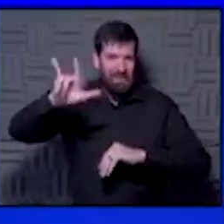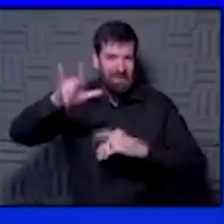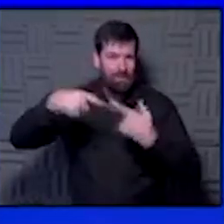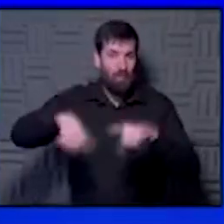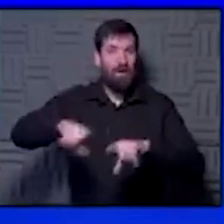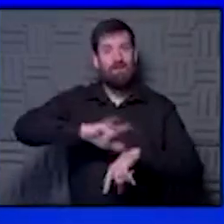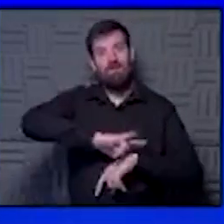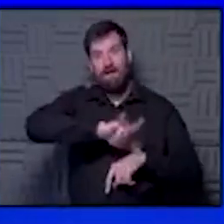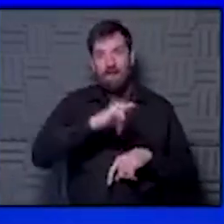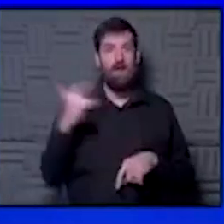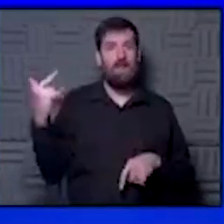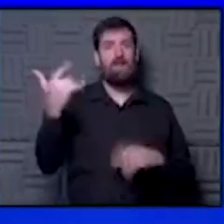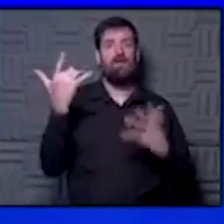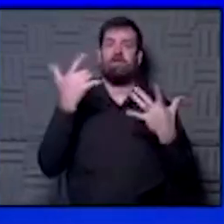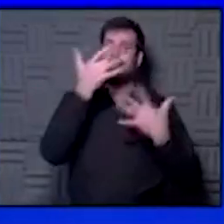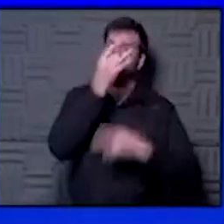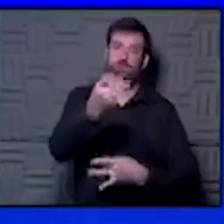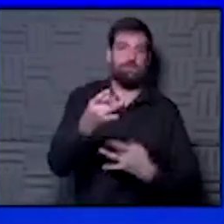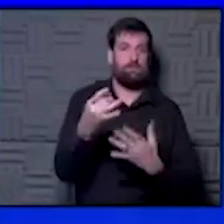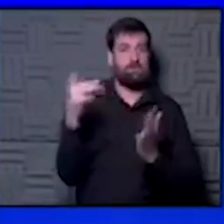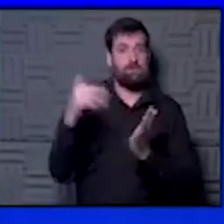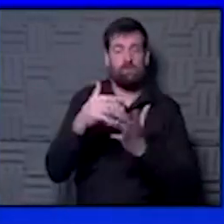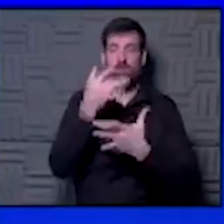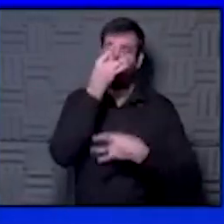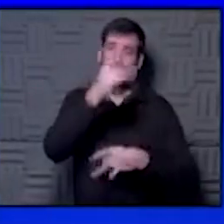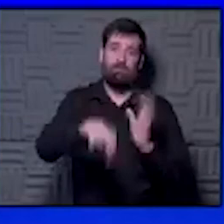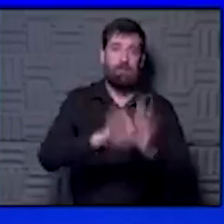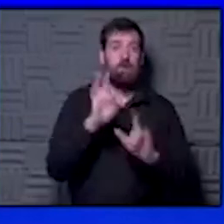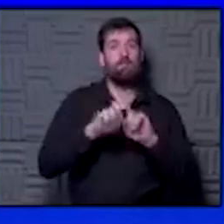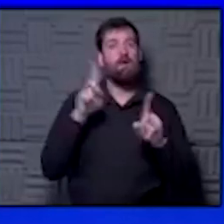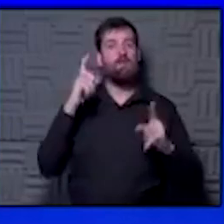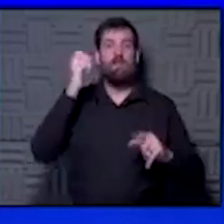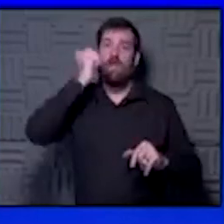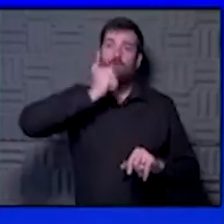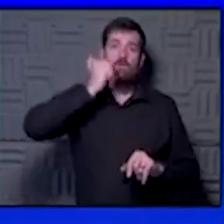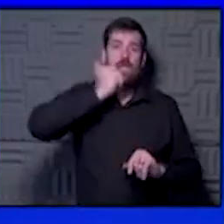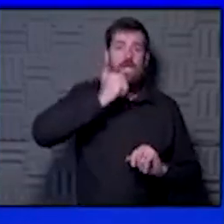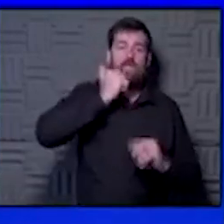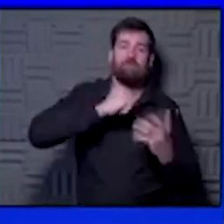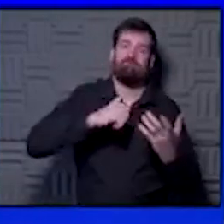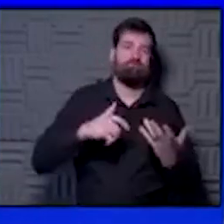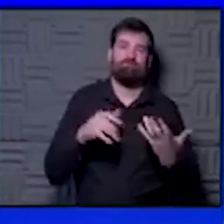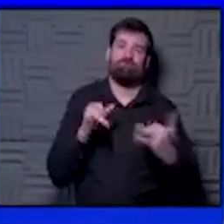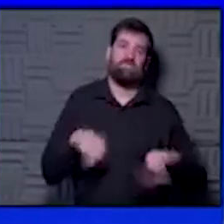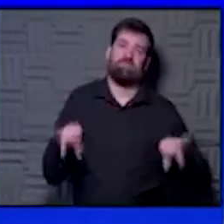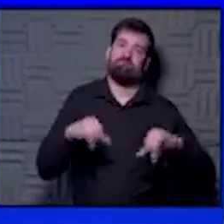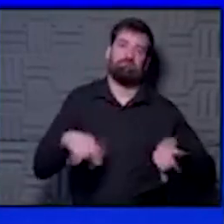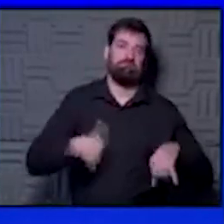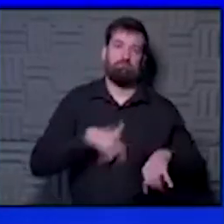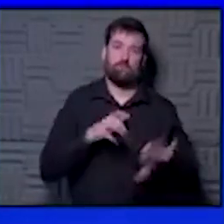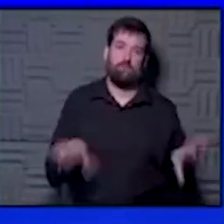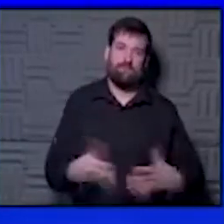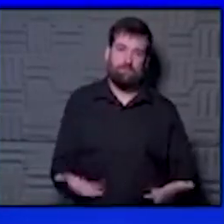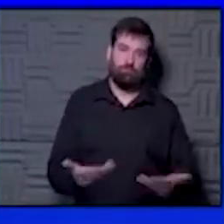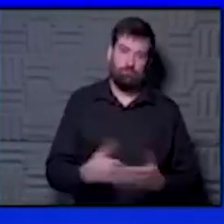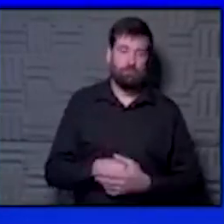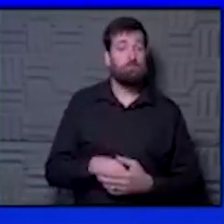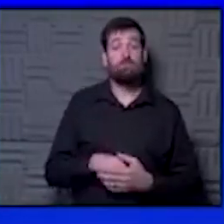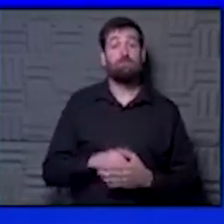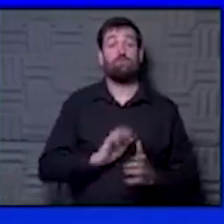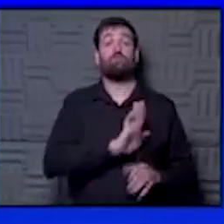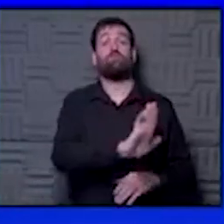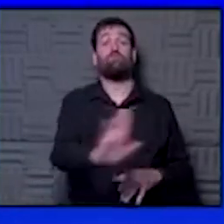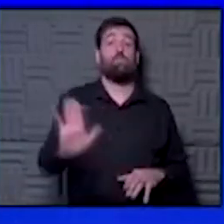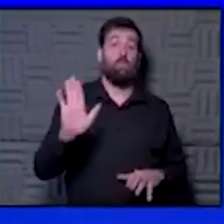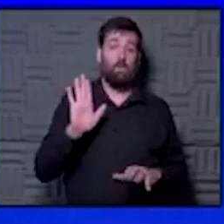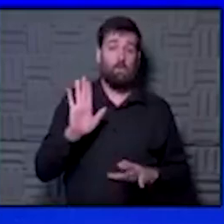studies, interesting findings. But clinically, on a day-to-day basis, it's not going to change anything that we're doing in the hospital. And it shouldn't change